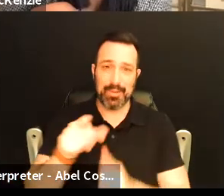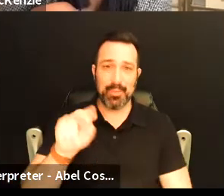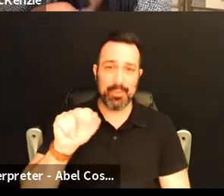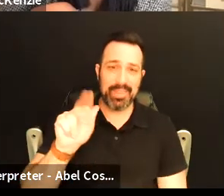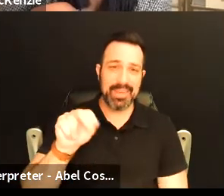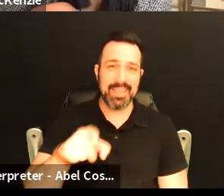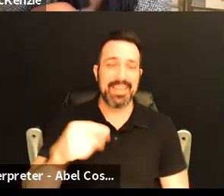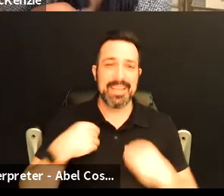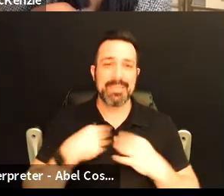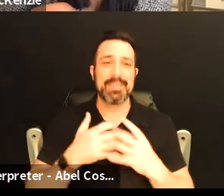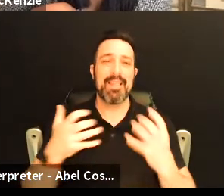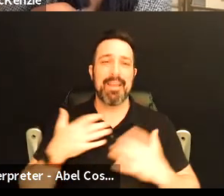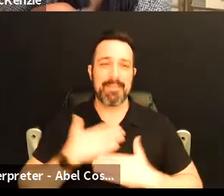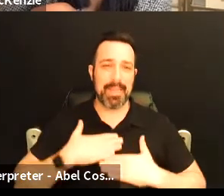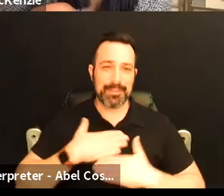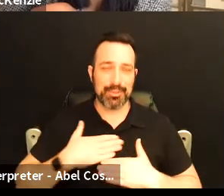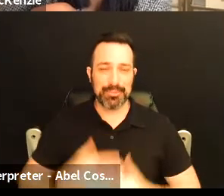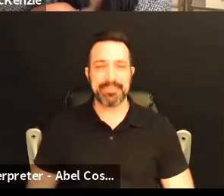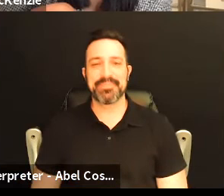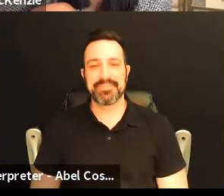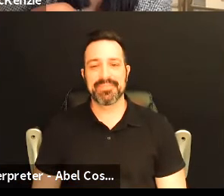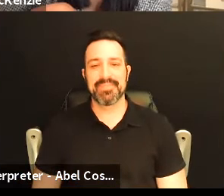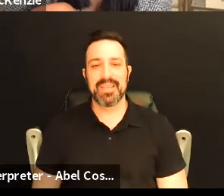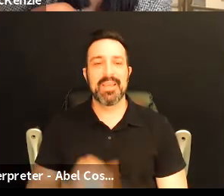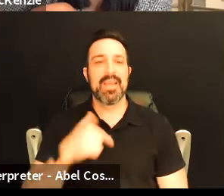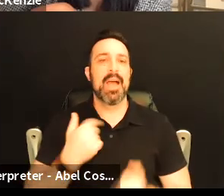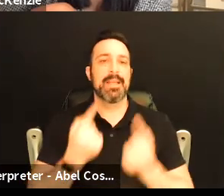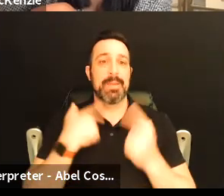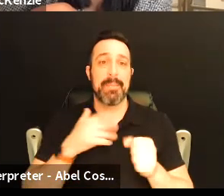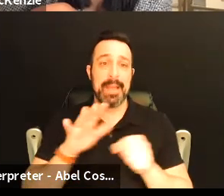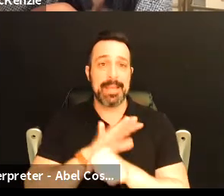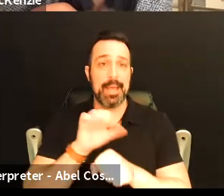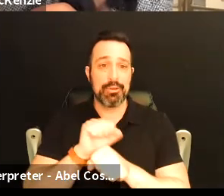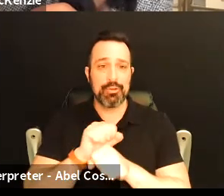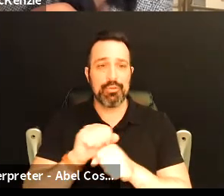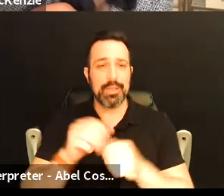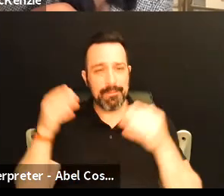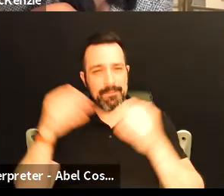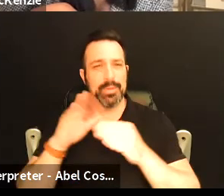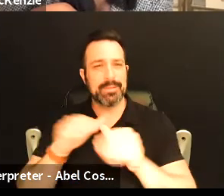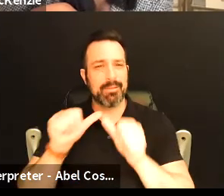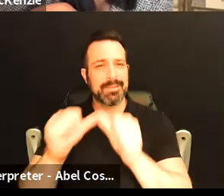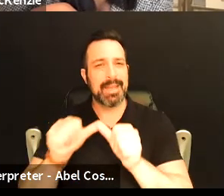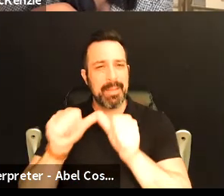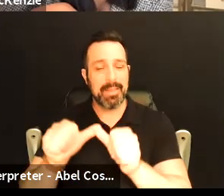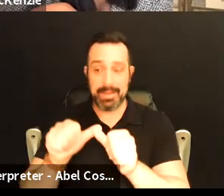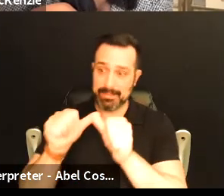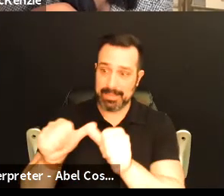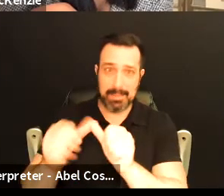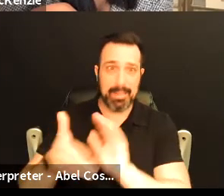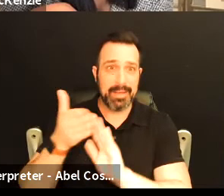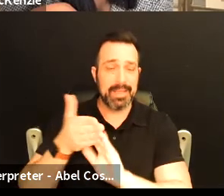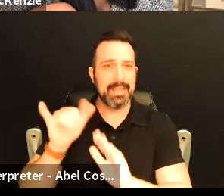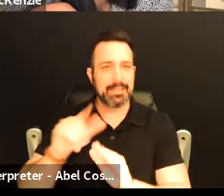gives me a lot of pleasure and I have spent my entire career focused on sustainability and when I think about sustainability it truly